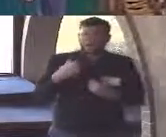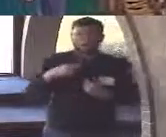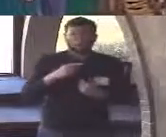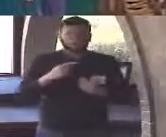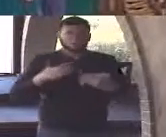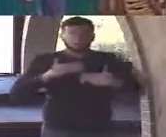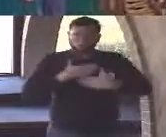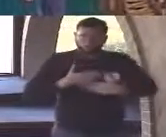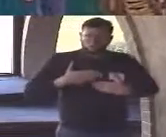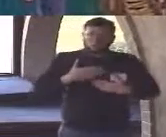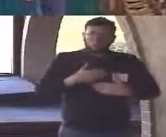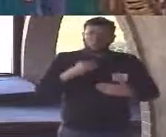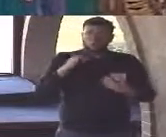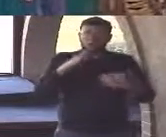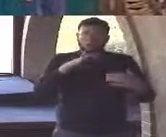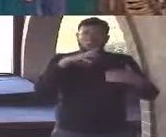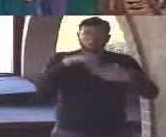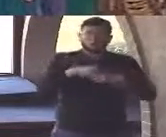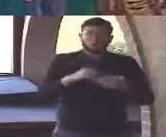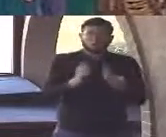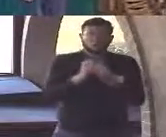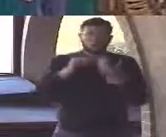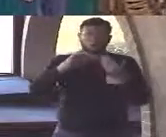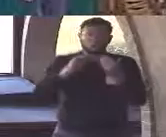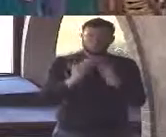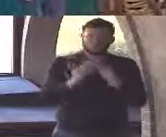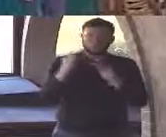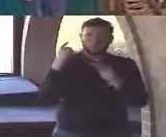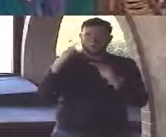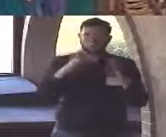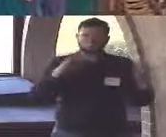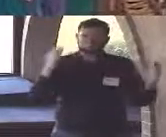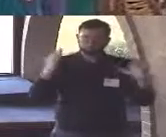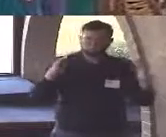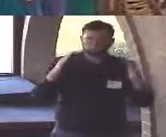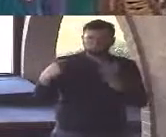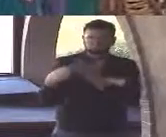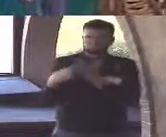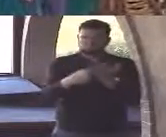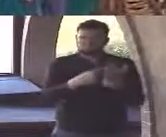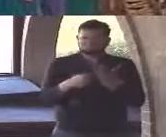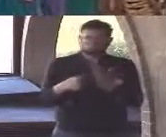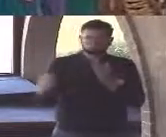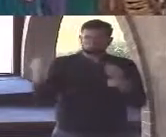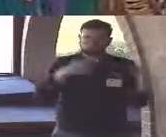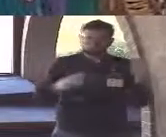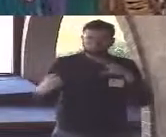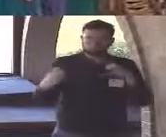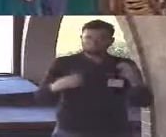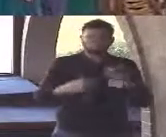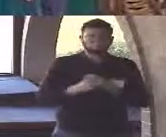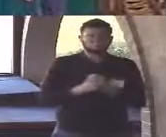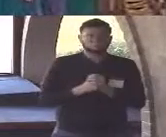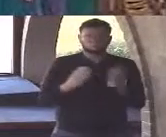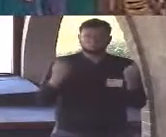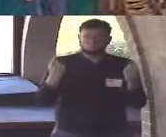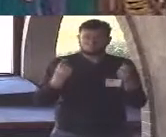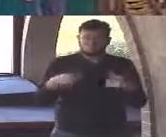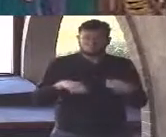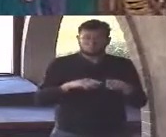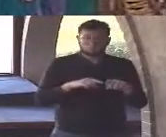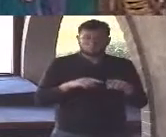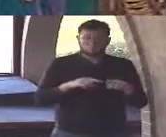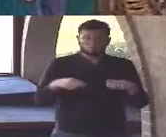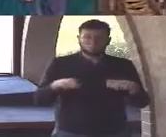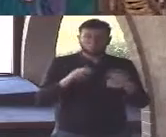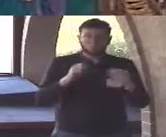regularly and compare notes rejoice with others when you find that you agree with them struggle with others when you